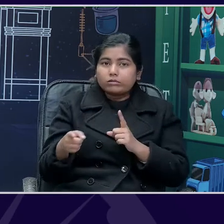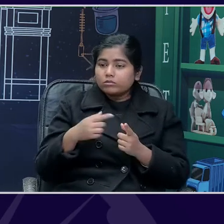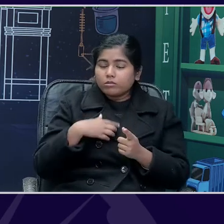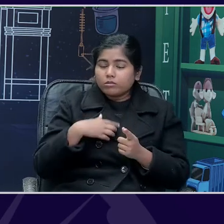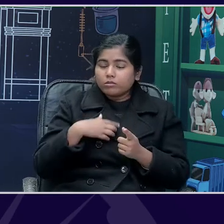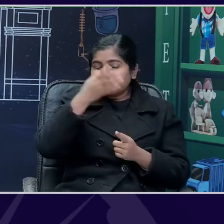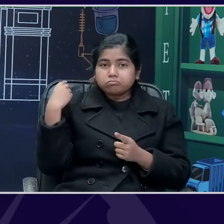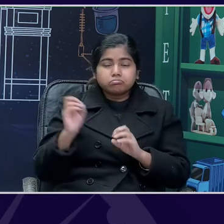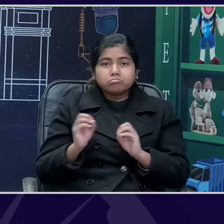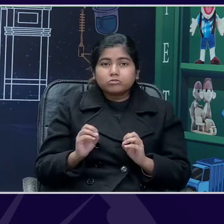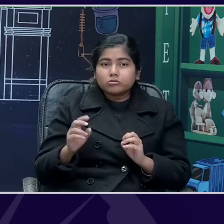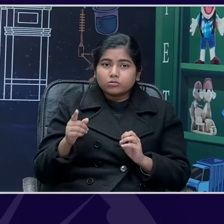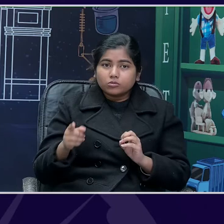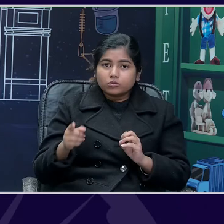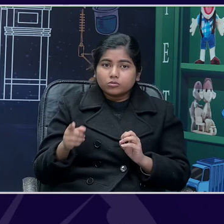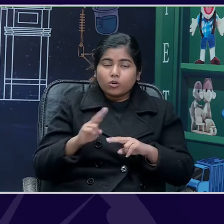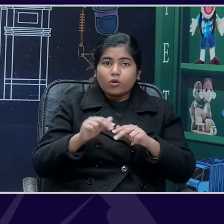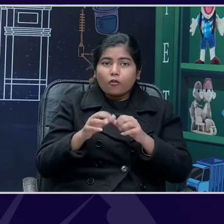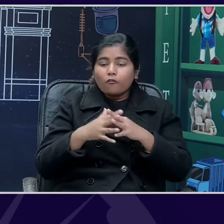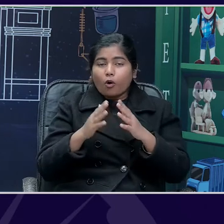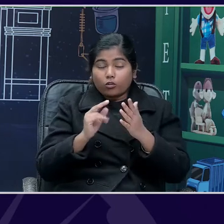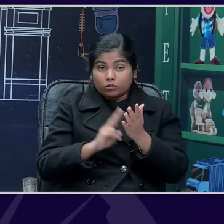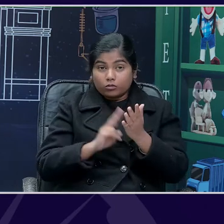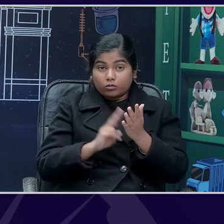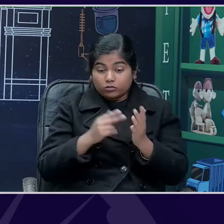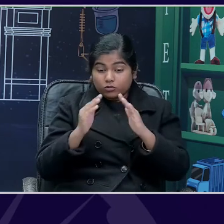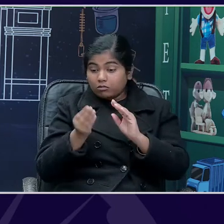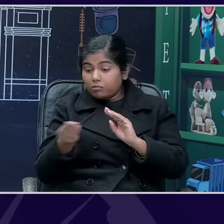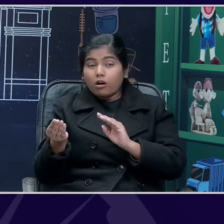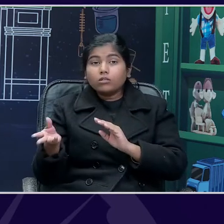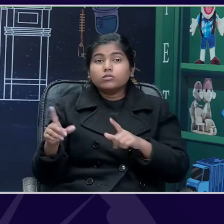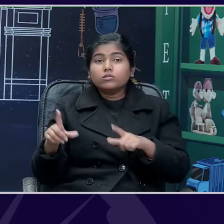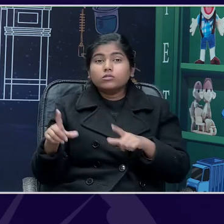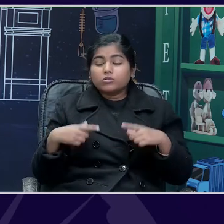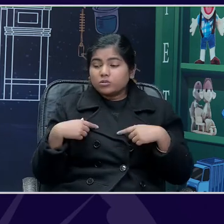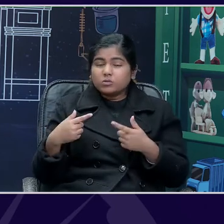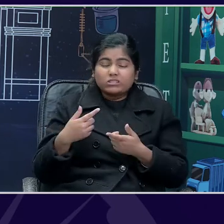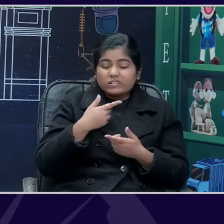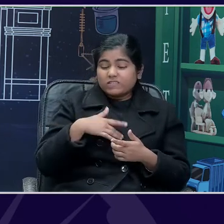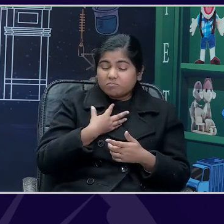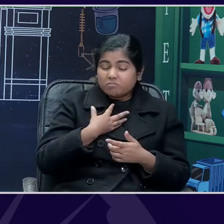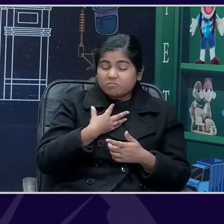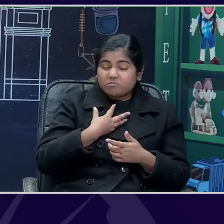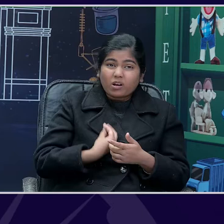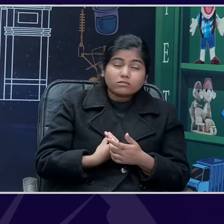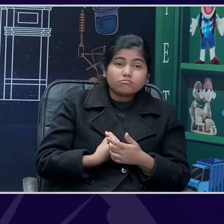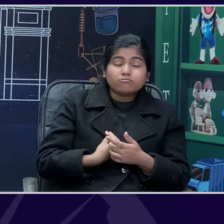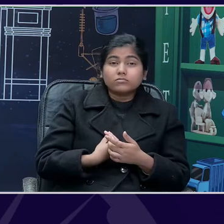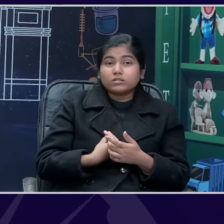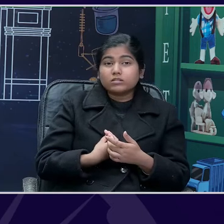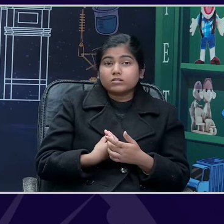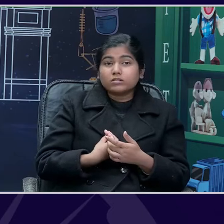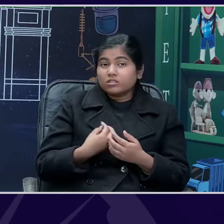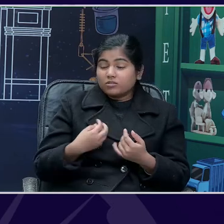had, you know, right next to her and he kept feeling bad for that little baby. He thought that